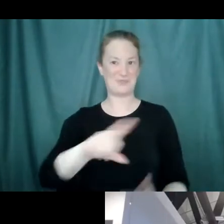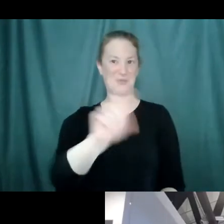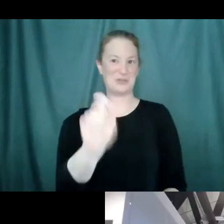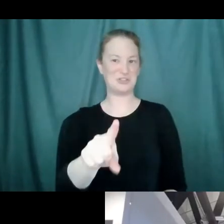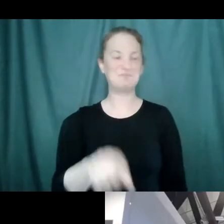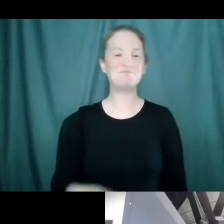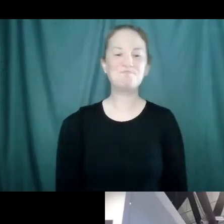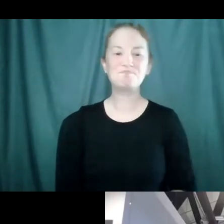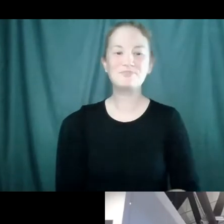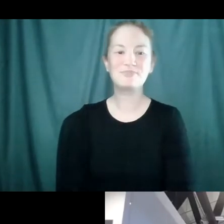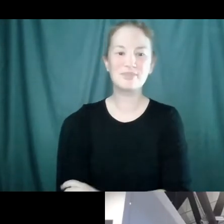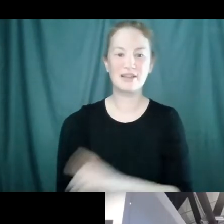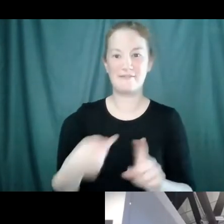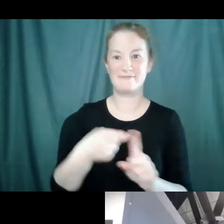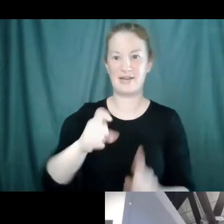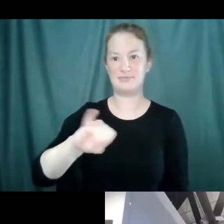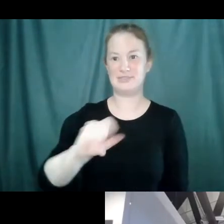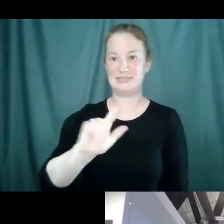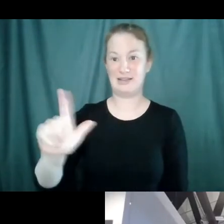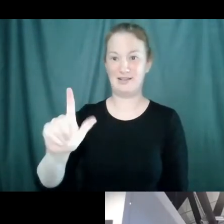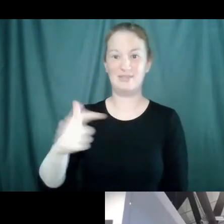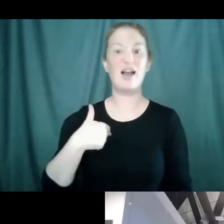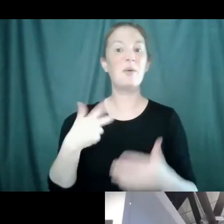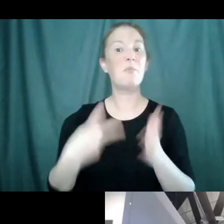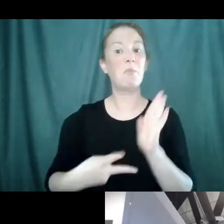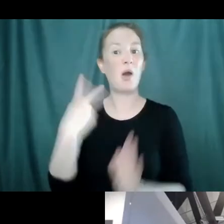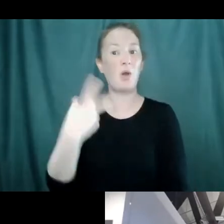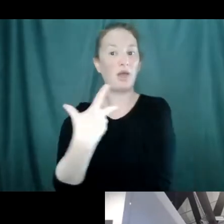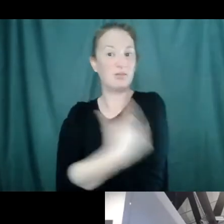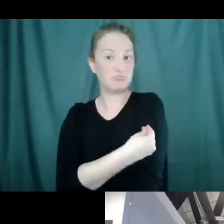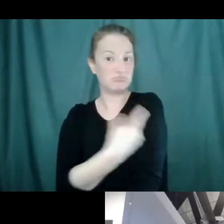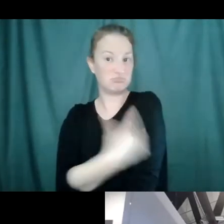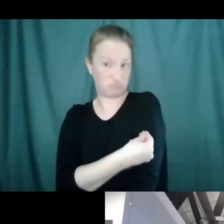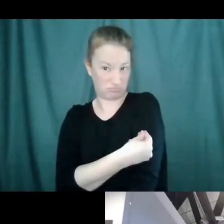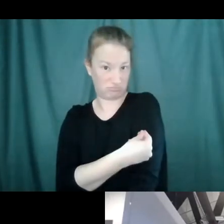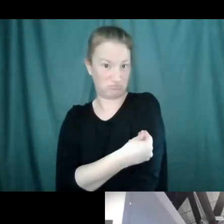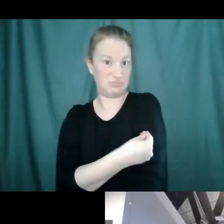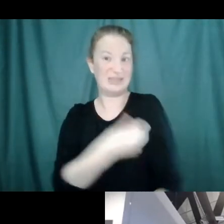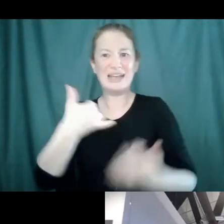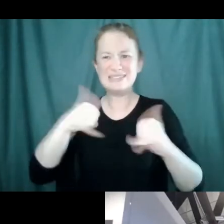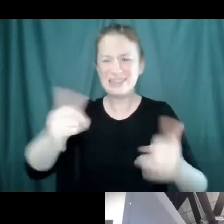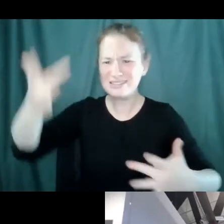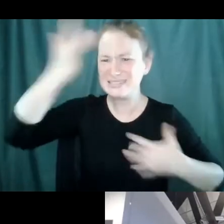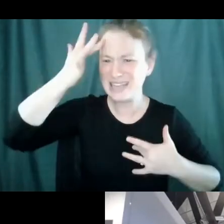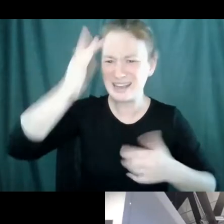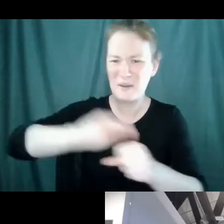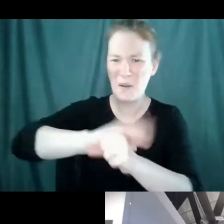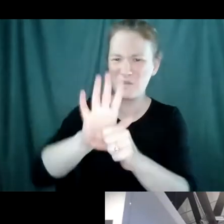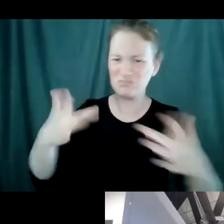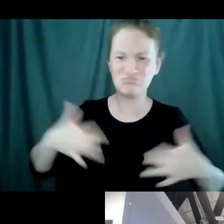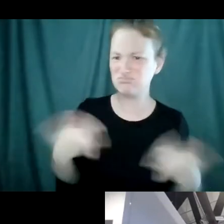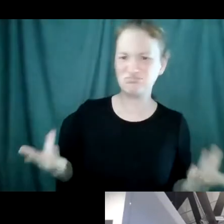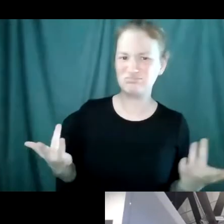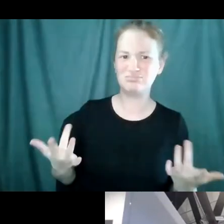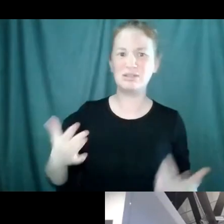Um, this is from Jill. I've gotten both doses of the SARS-CoV-2 vaccine and I still got the virus. What is the deal with that? My aunt is in the same